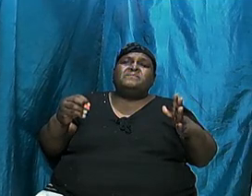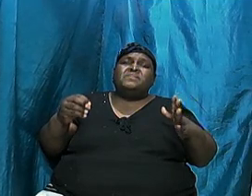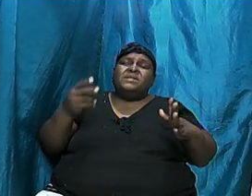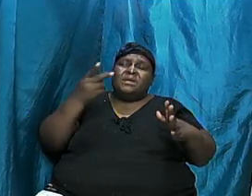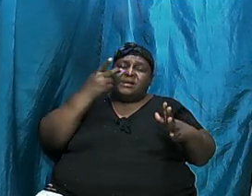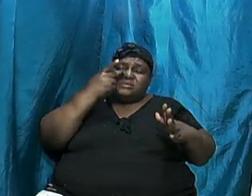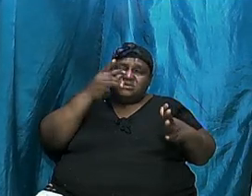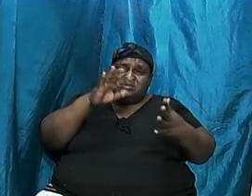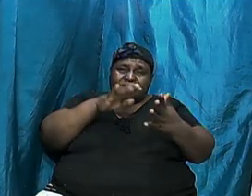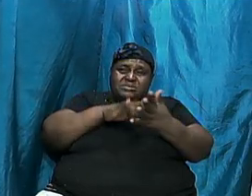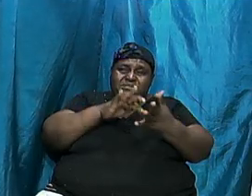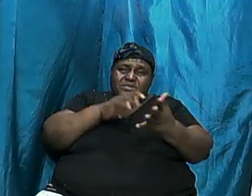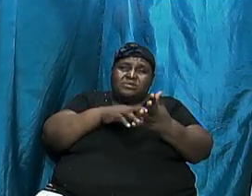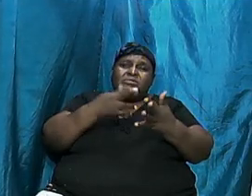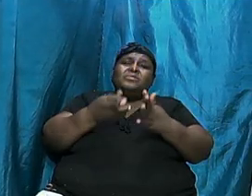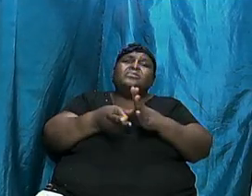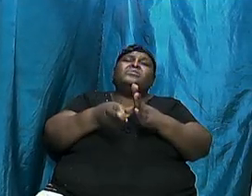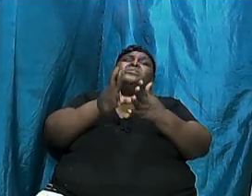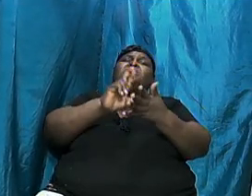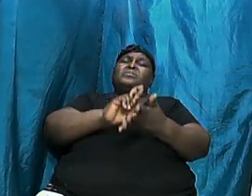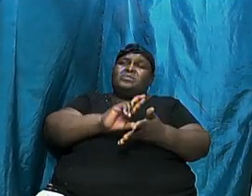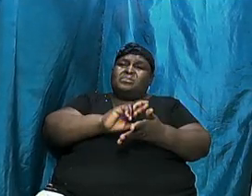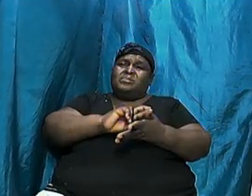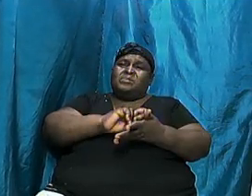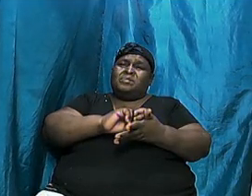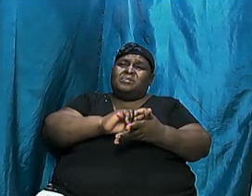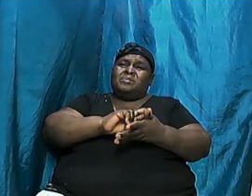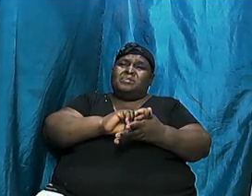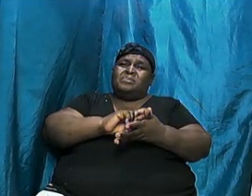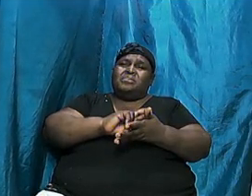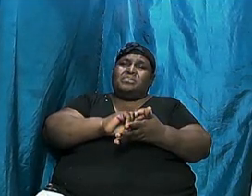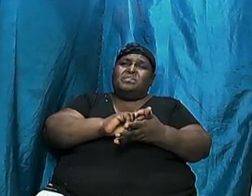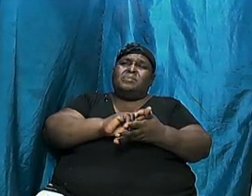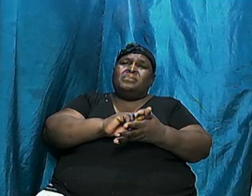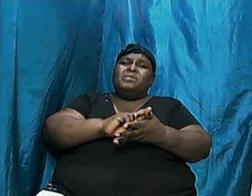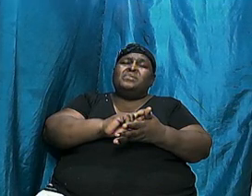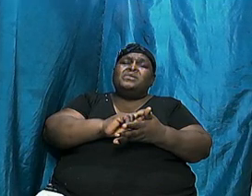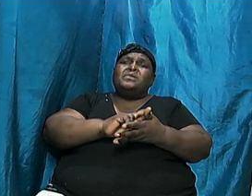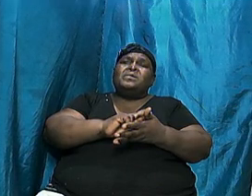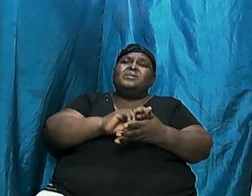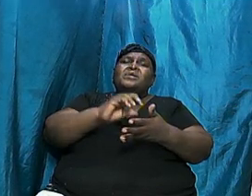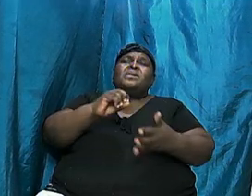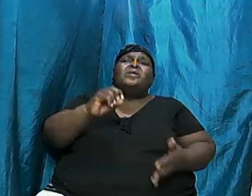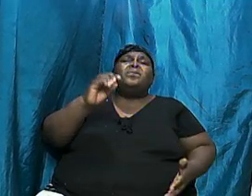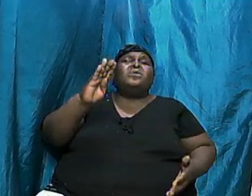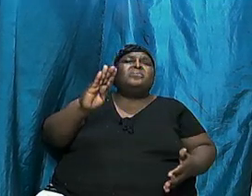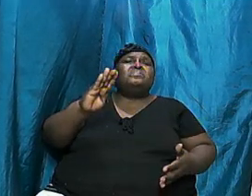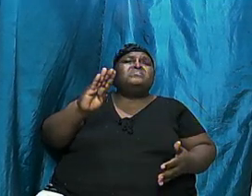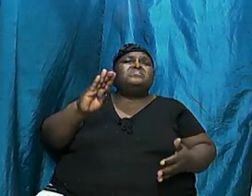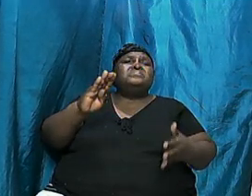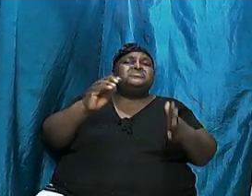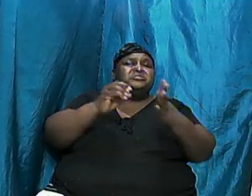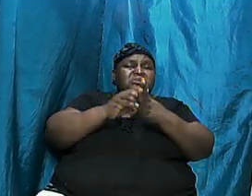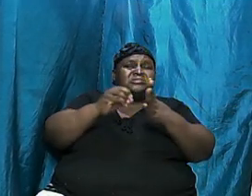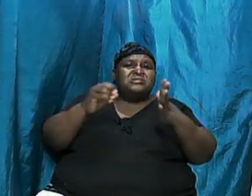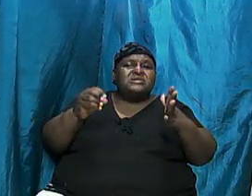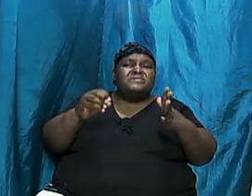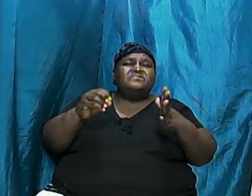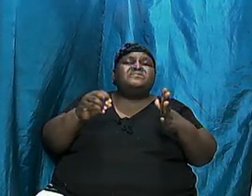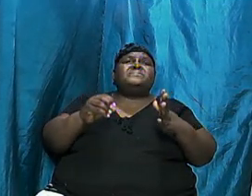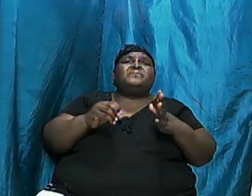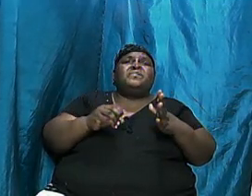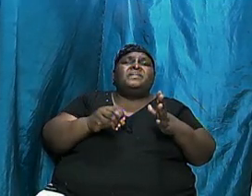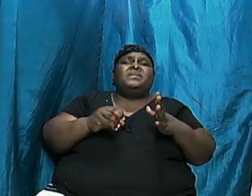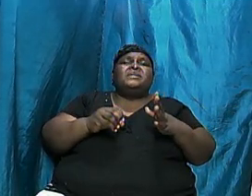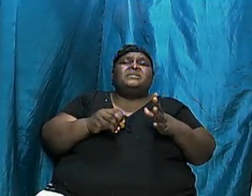a quick review there are some objectives that we had set out at the beginning and just to quickly